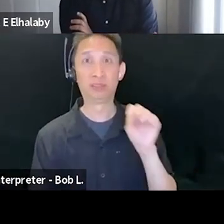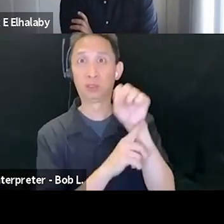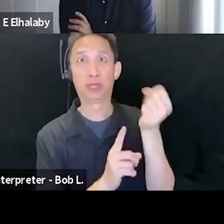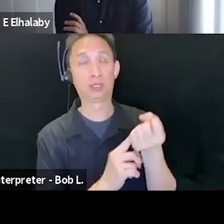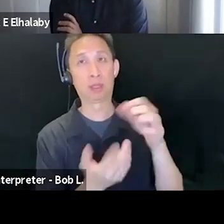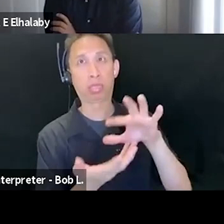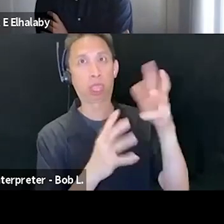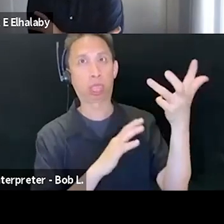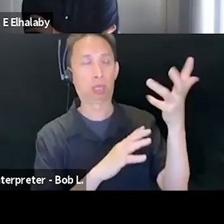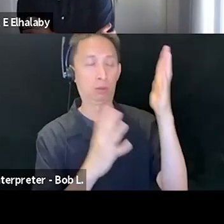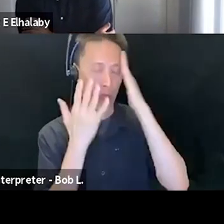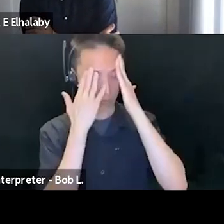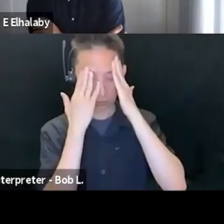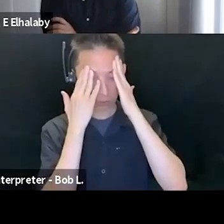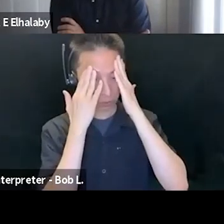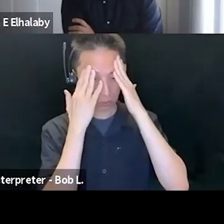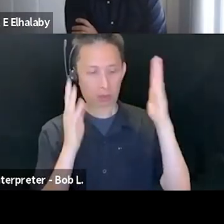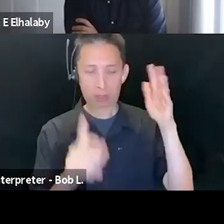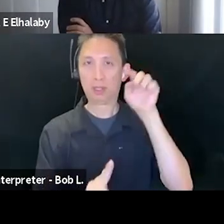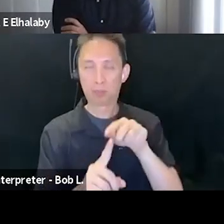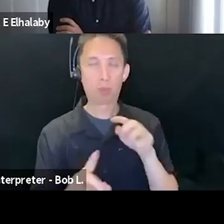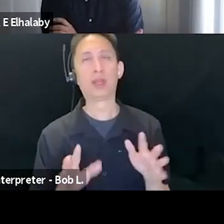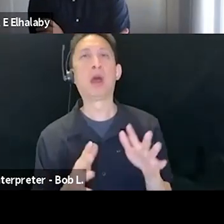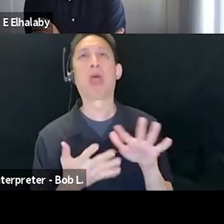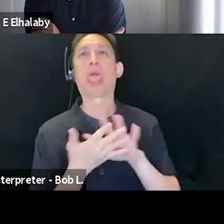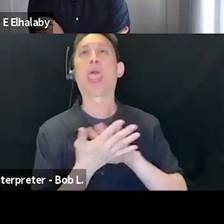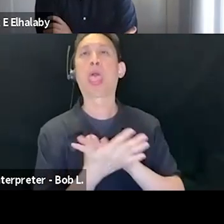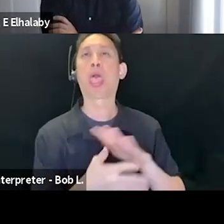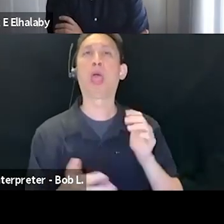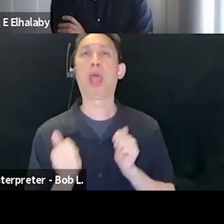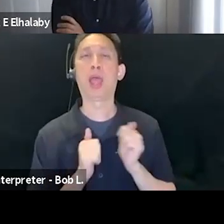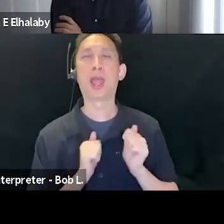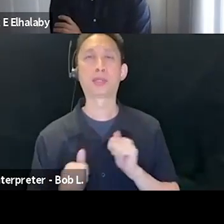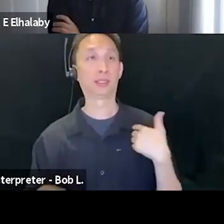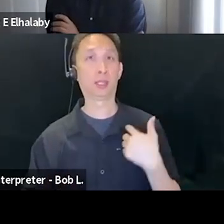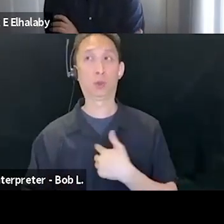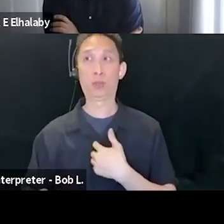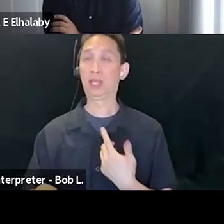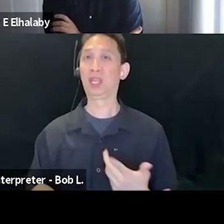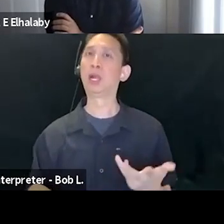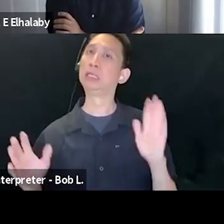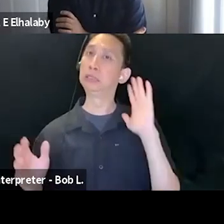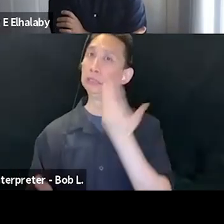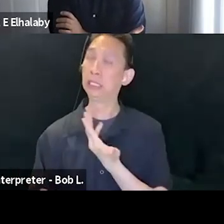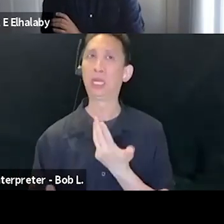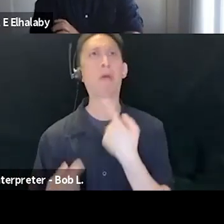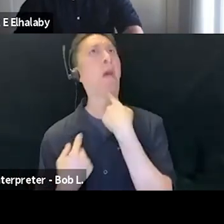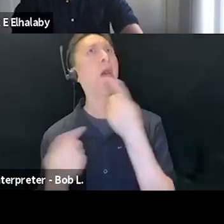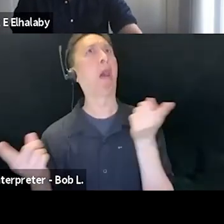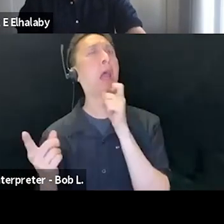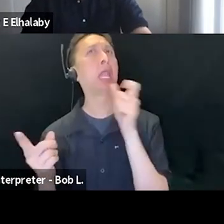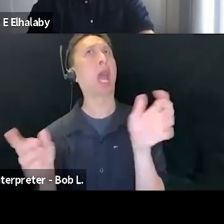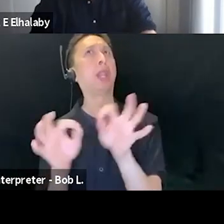So it's not, it's an, and add to all this that not only that we do not count, not only so as much as we speak